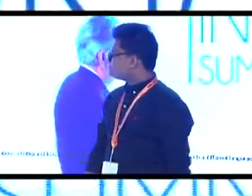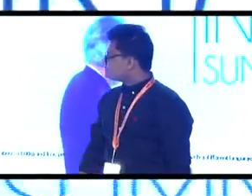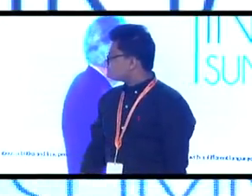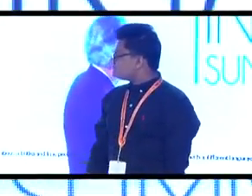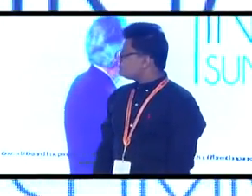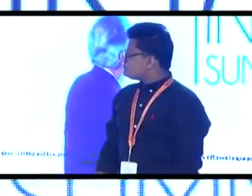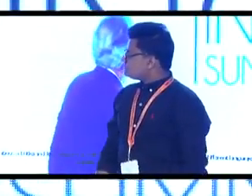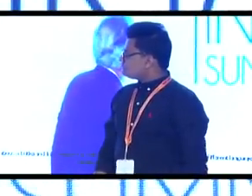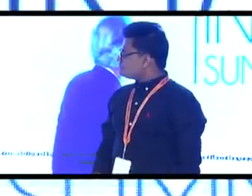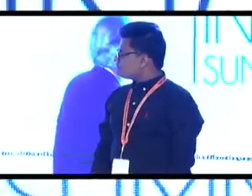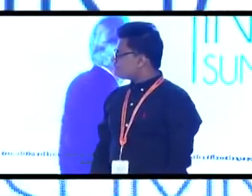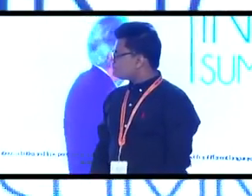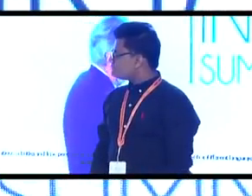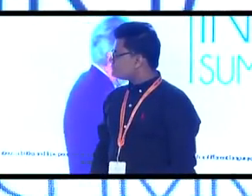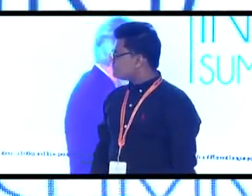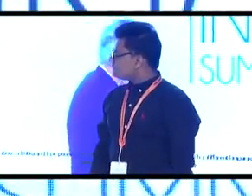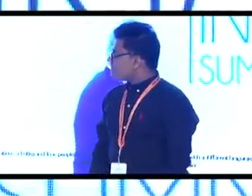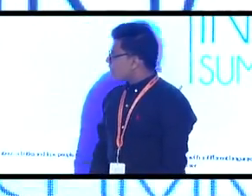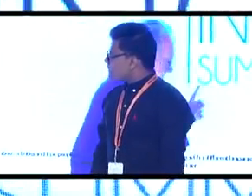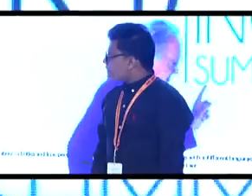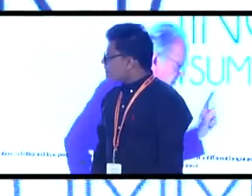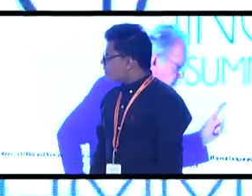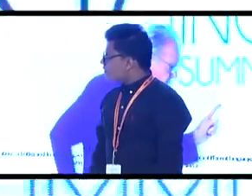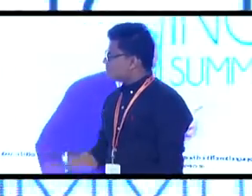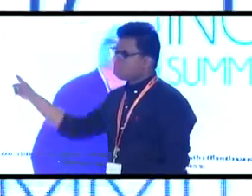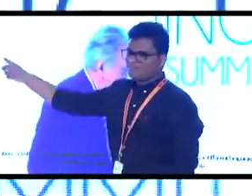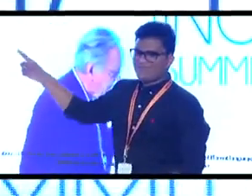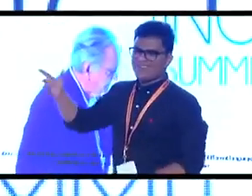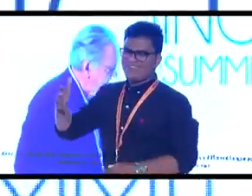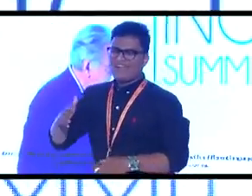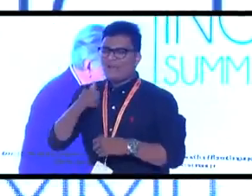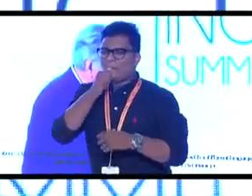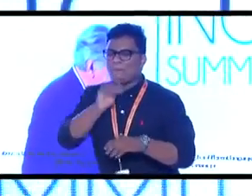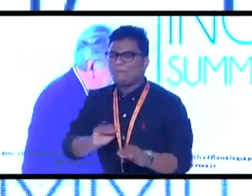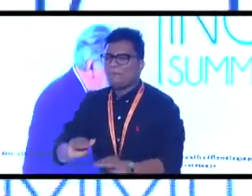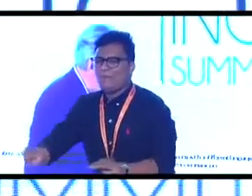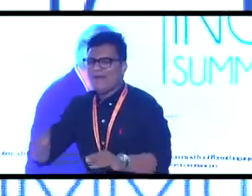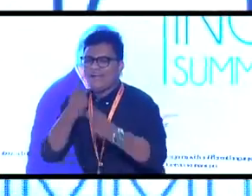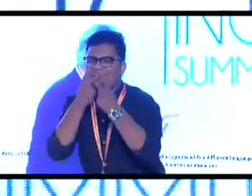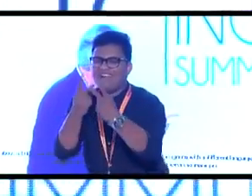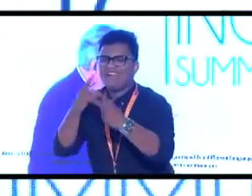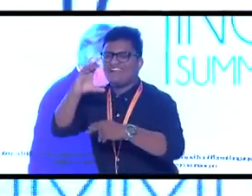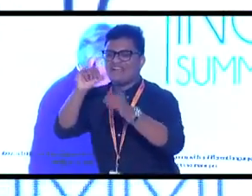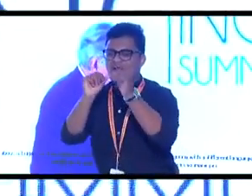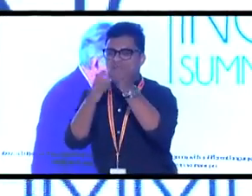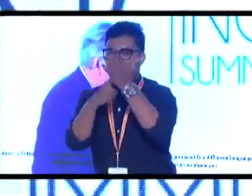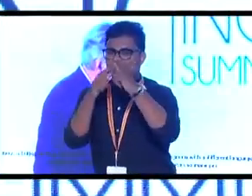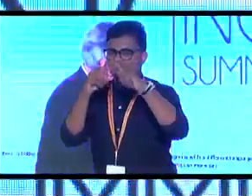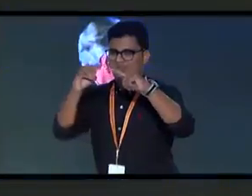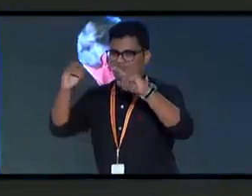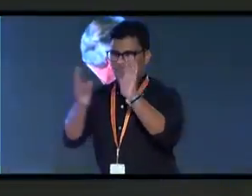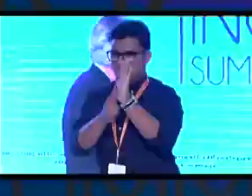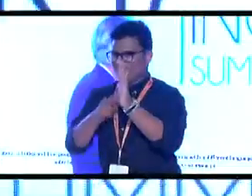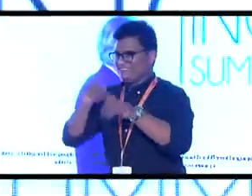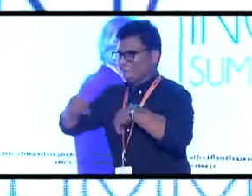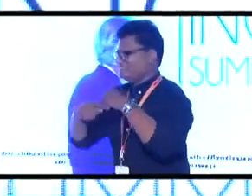let's see what happens here. I don't know. It's a cartoon that kind of illustrates what I'm